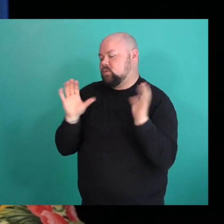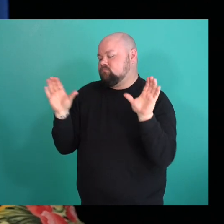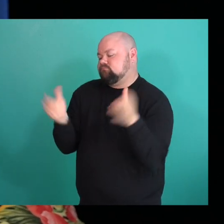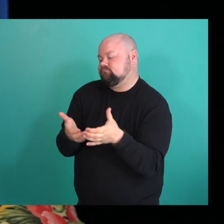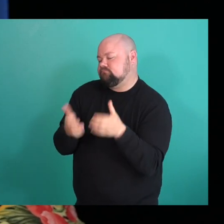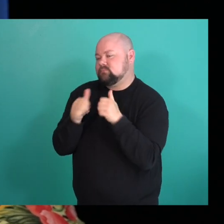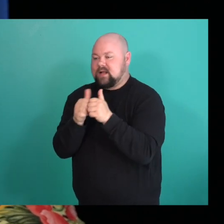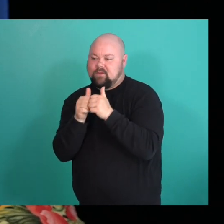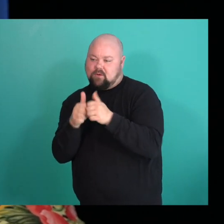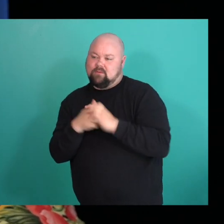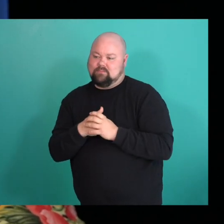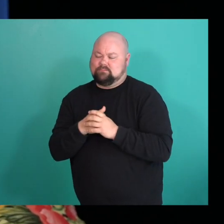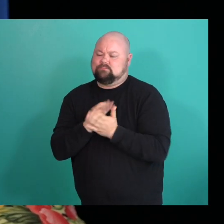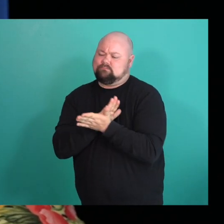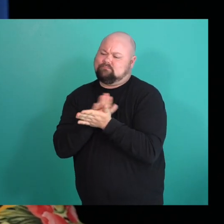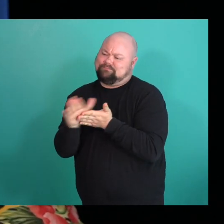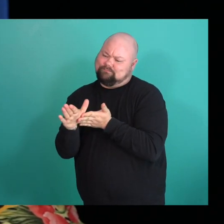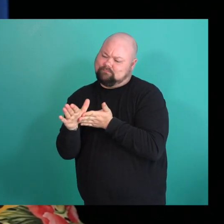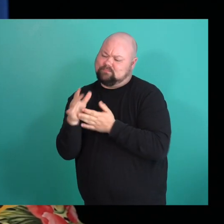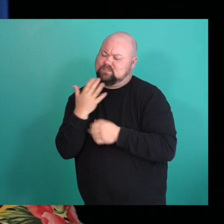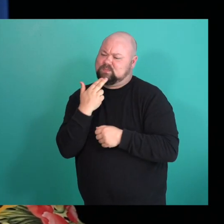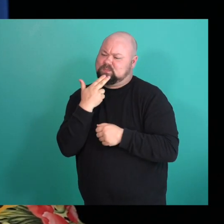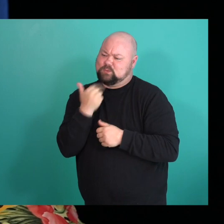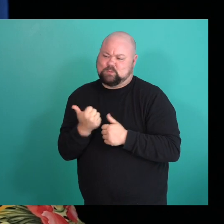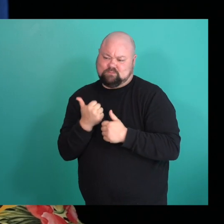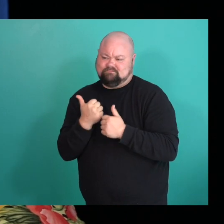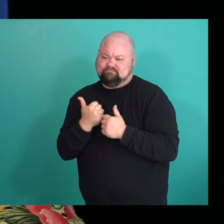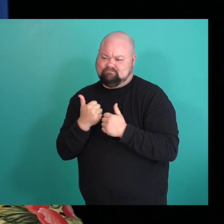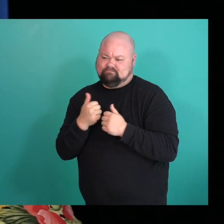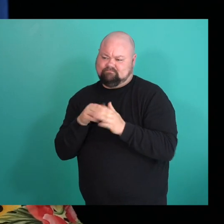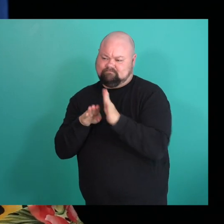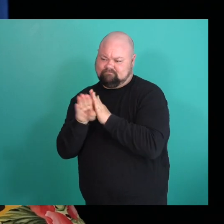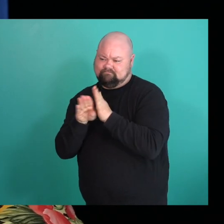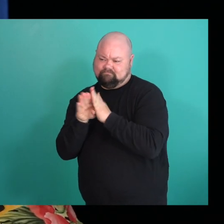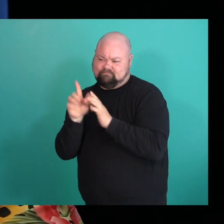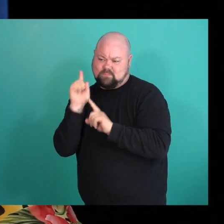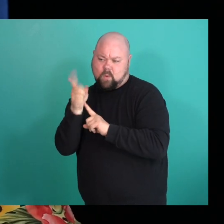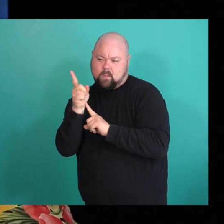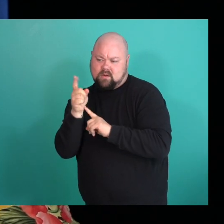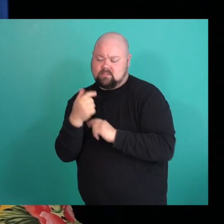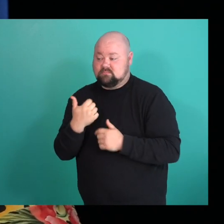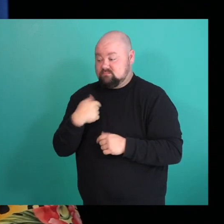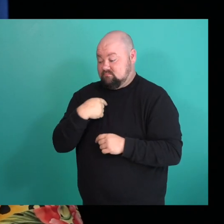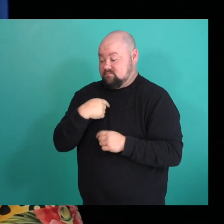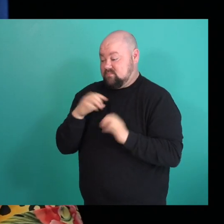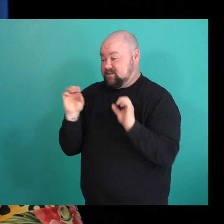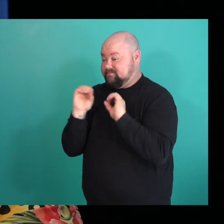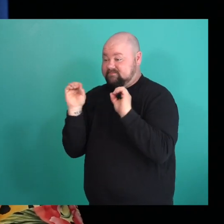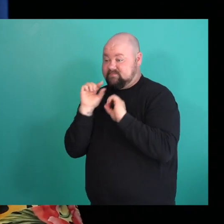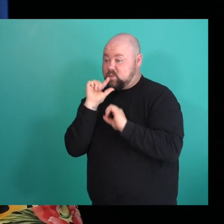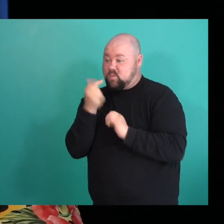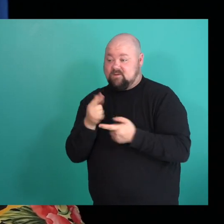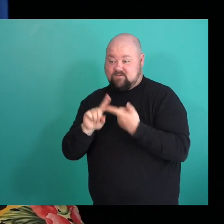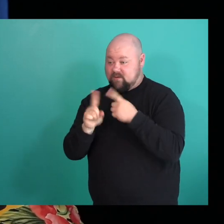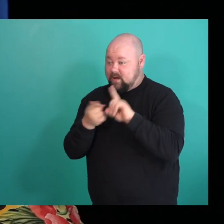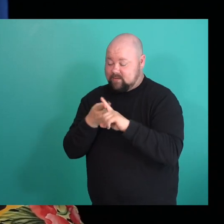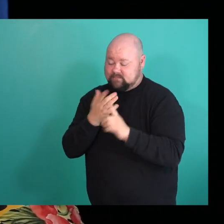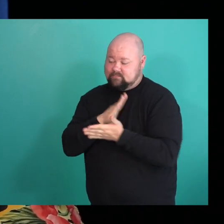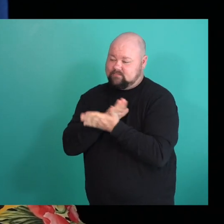formative moment because at that time I didn't have queer friends. So it was nice to sort of